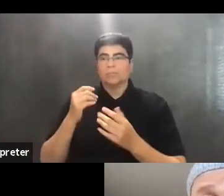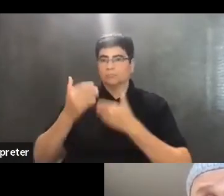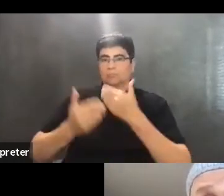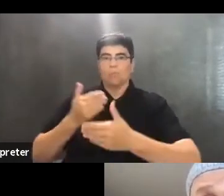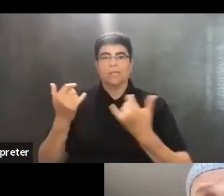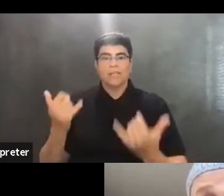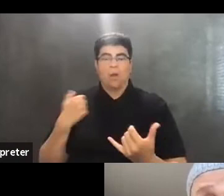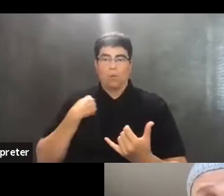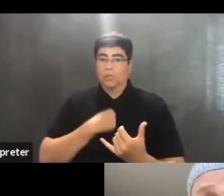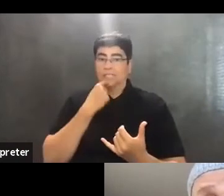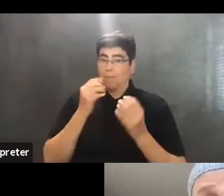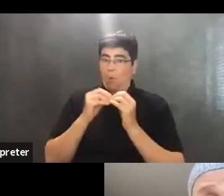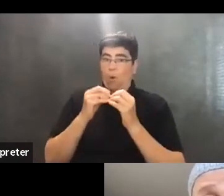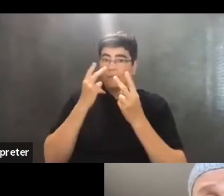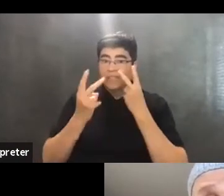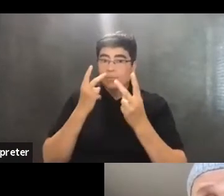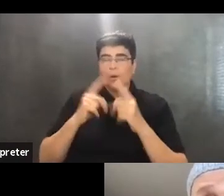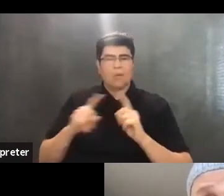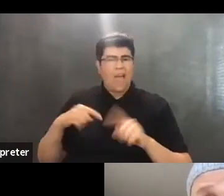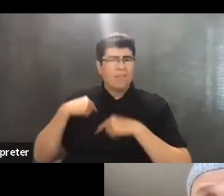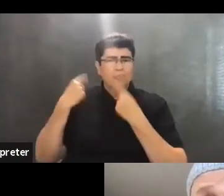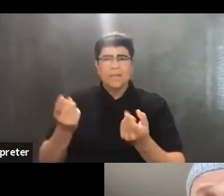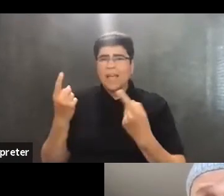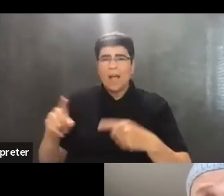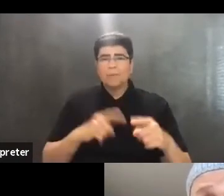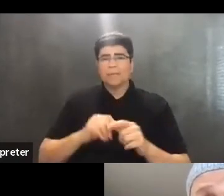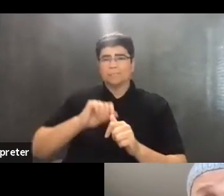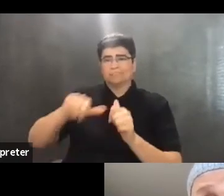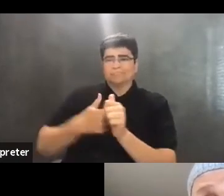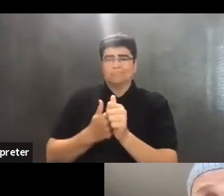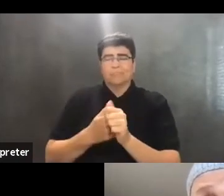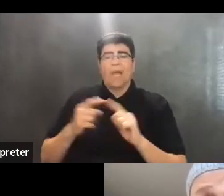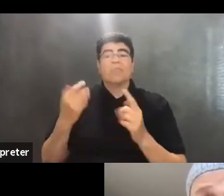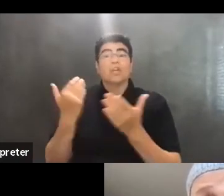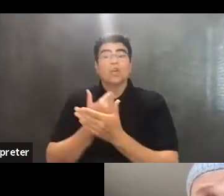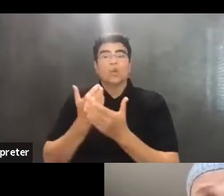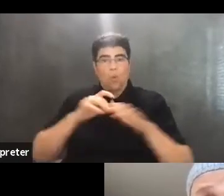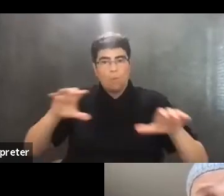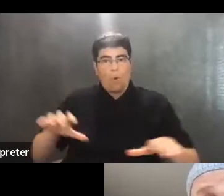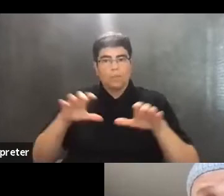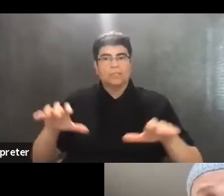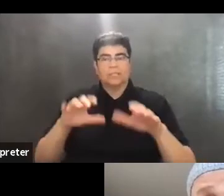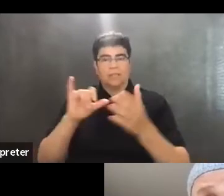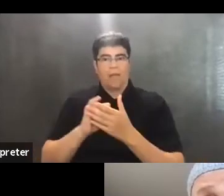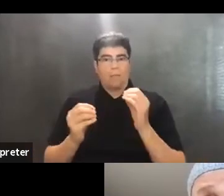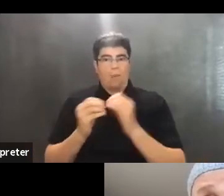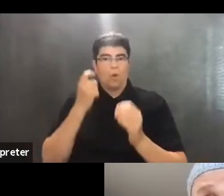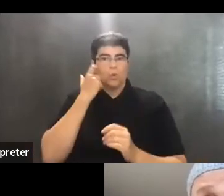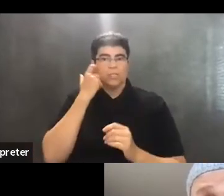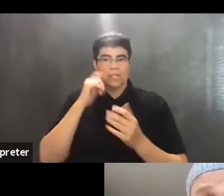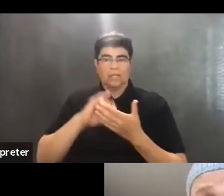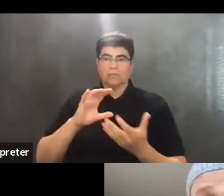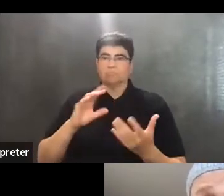as I say, much more visible but have been going on in the background, and also the new mobilizations that have more recently kind of arisen.